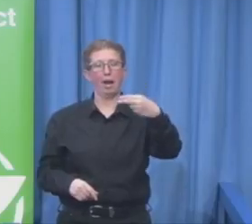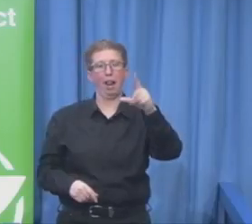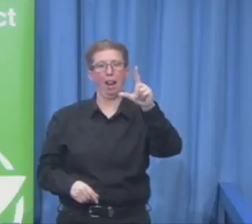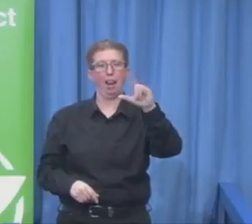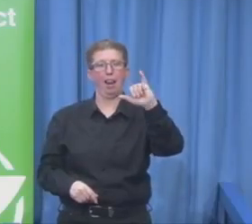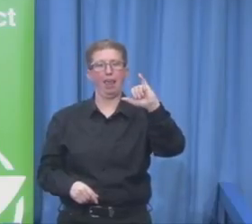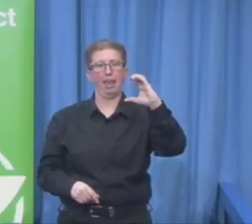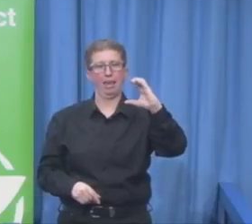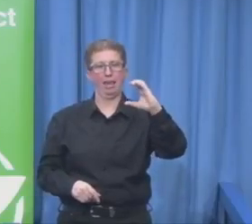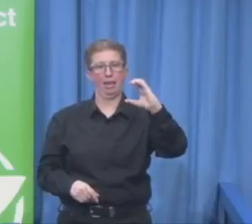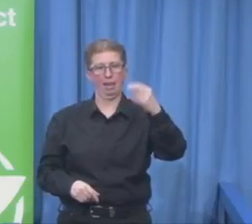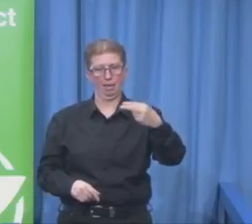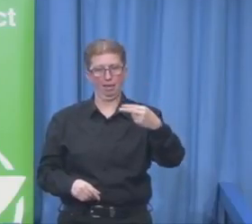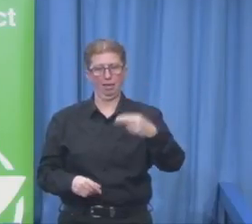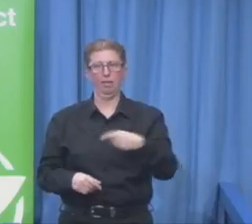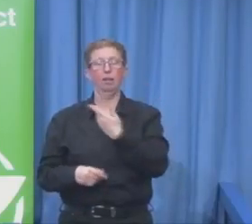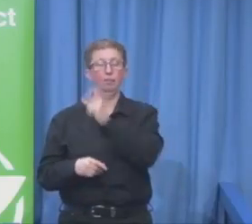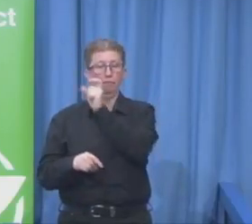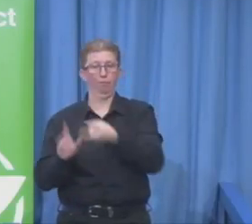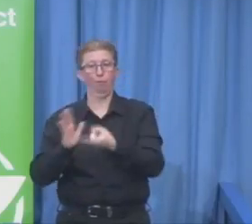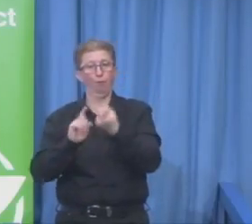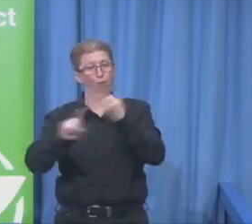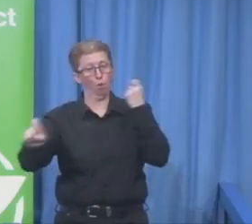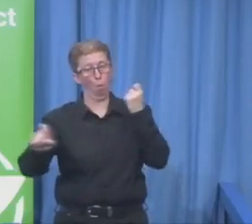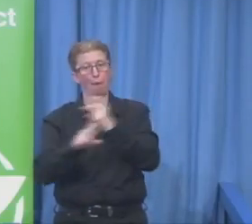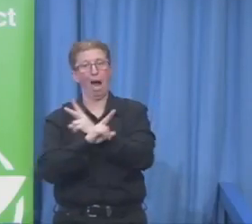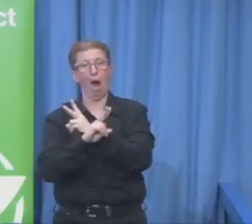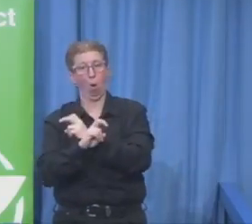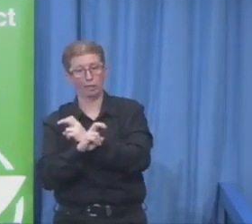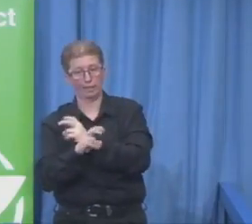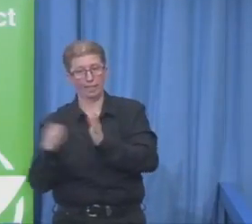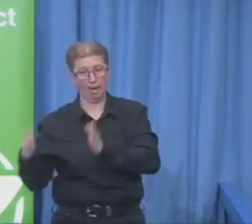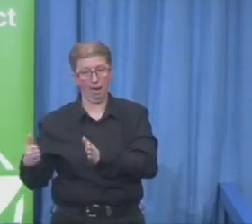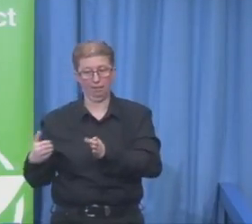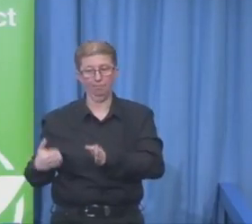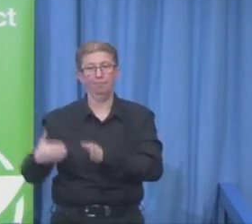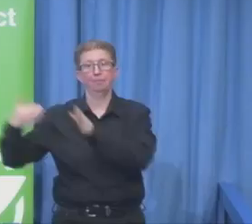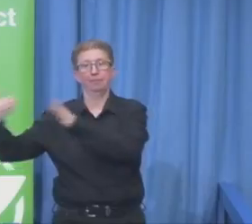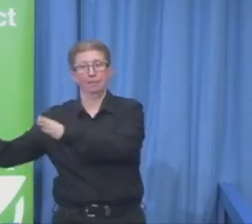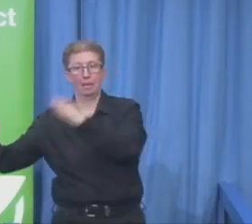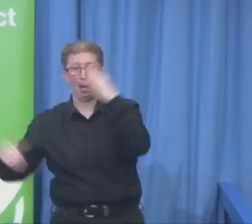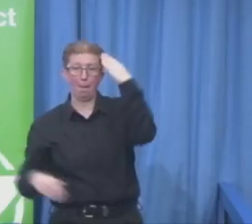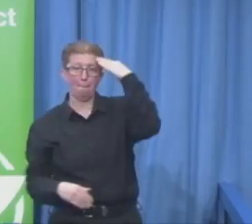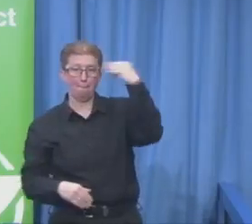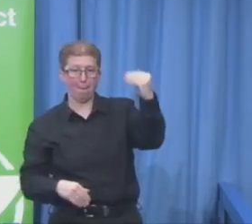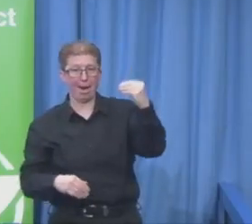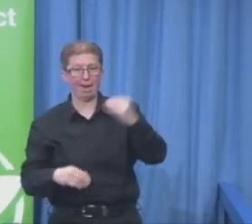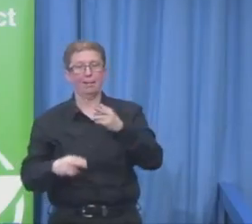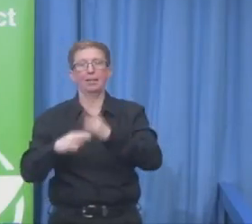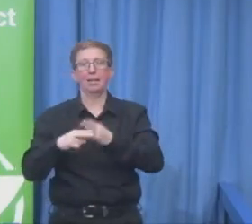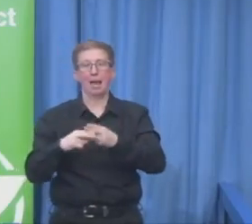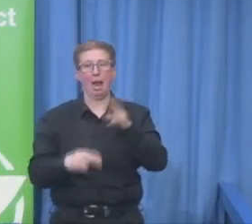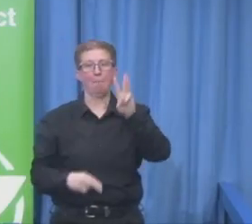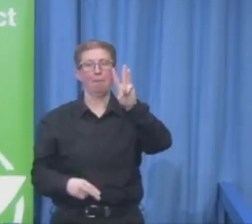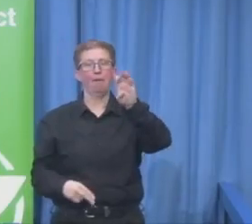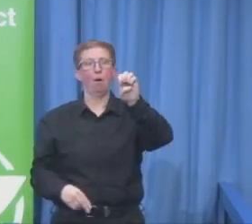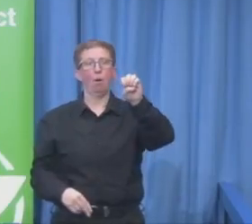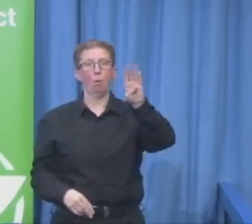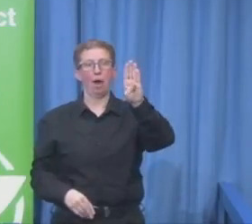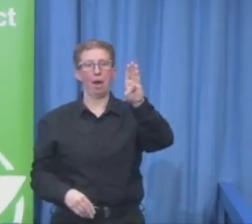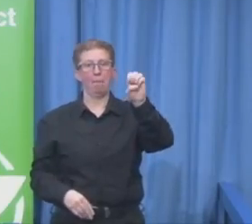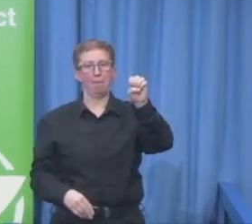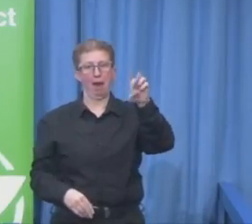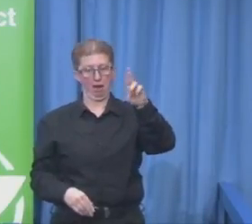from Vienna University. Then on my left, Jim Crow from EASPD in